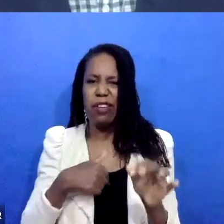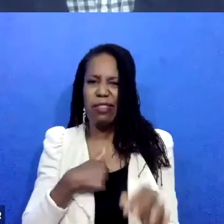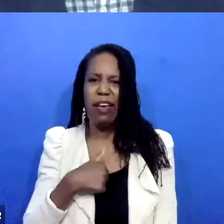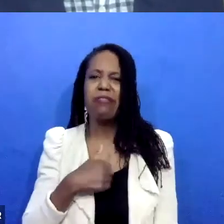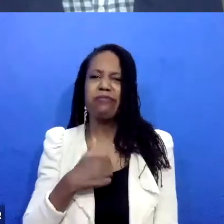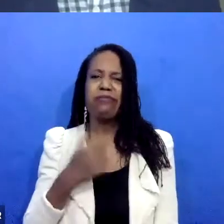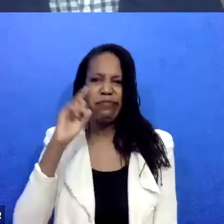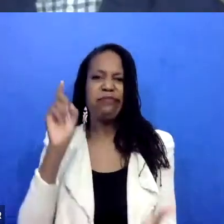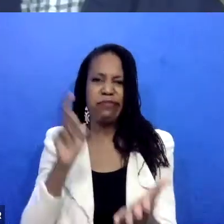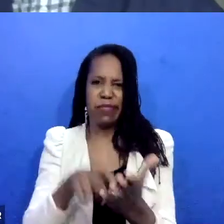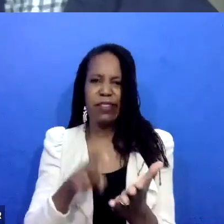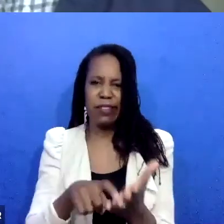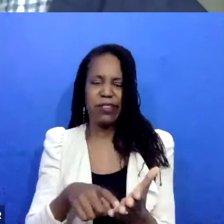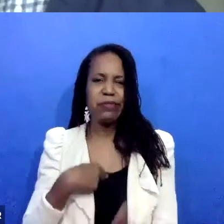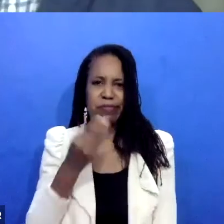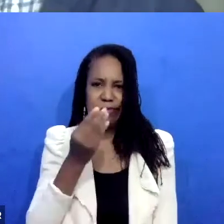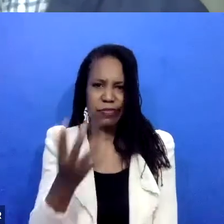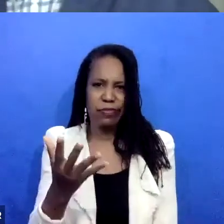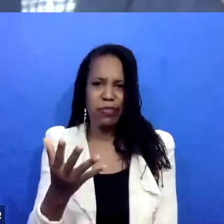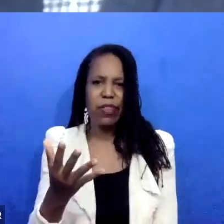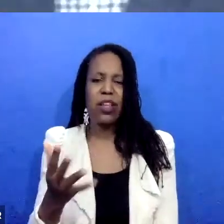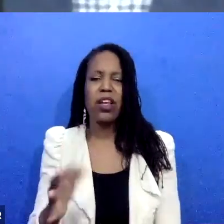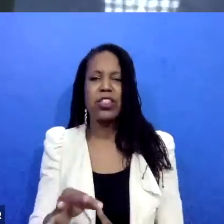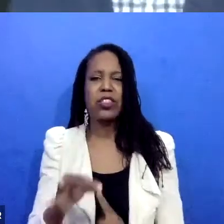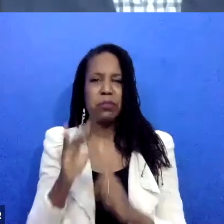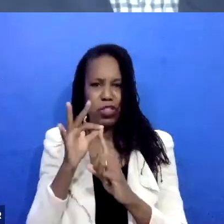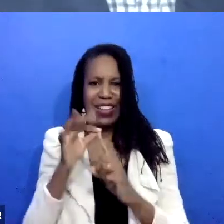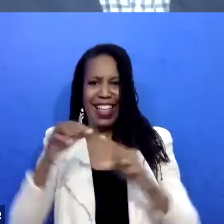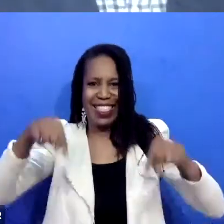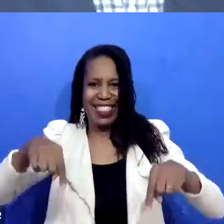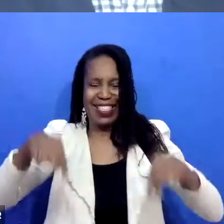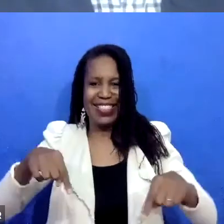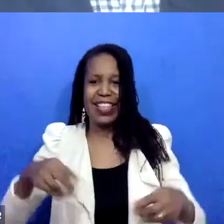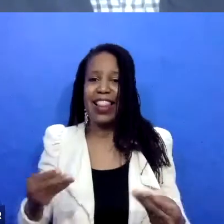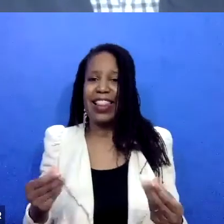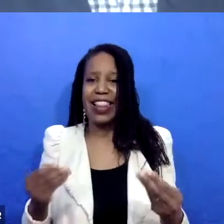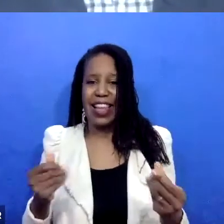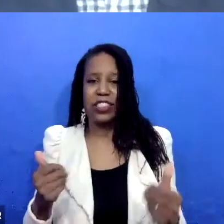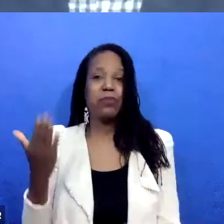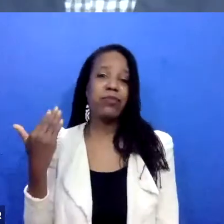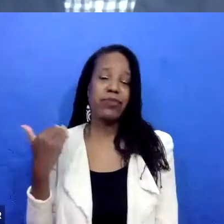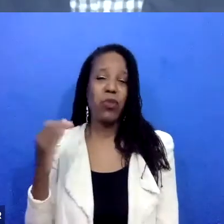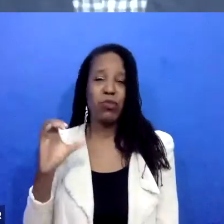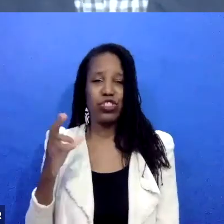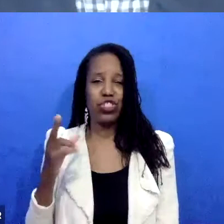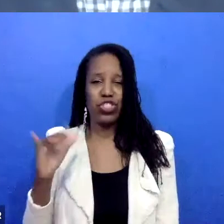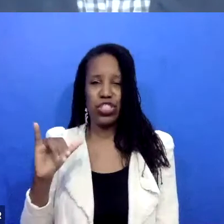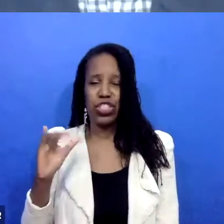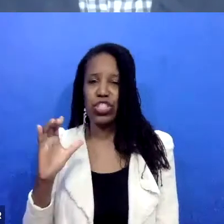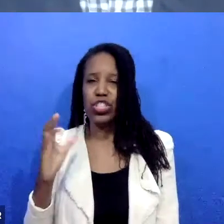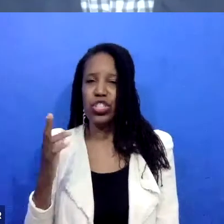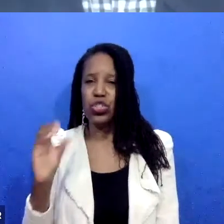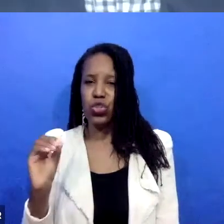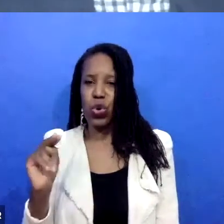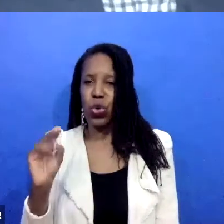indigenous people. And so, I'm speaking to you from what was Chachonyo Ohlone land that was never ceded. And so,